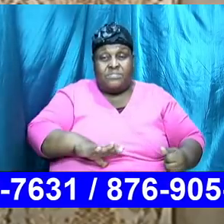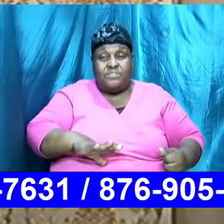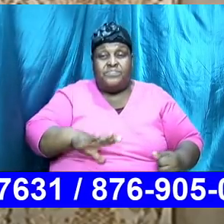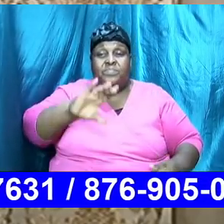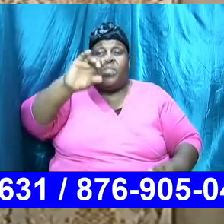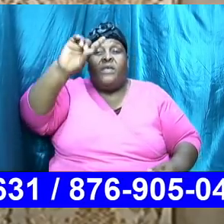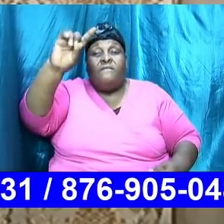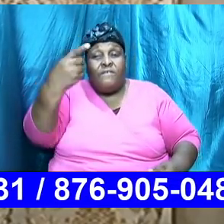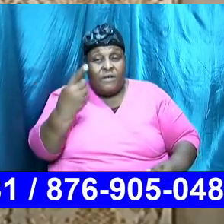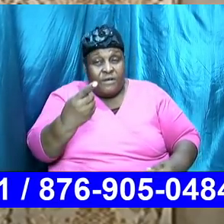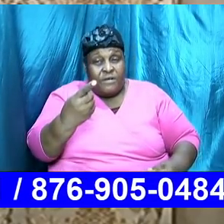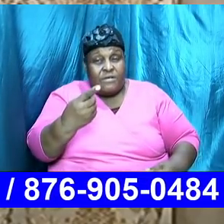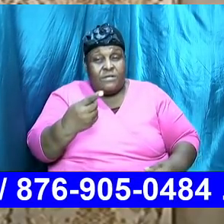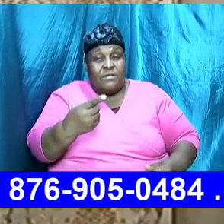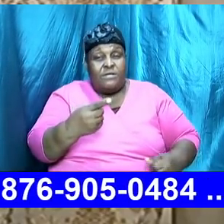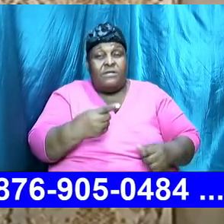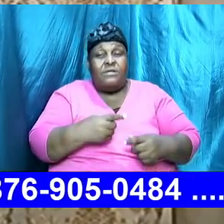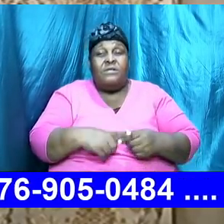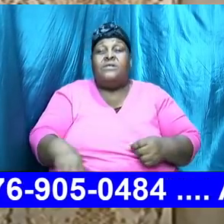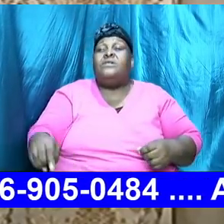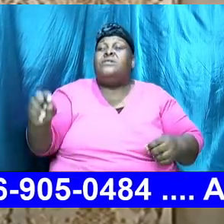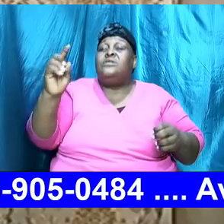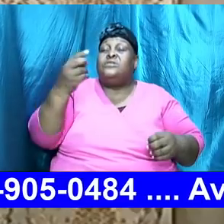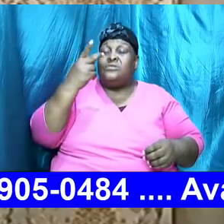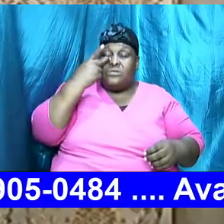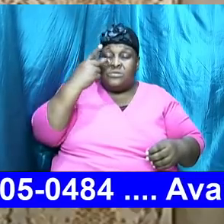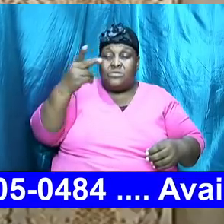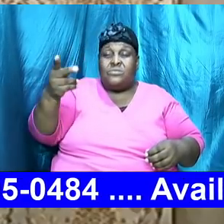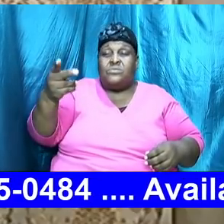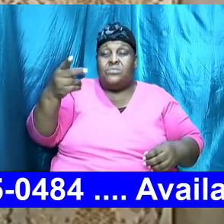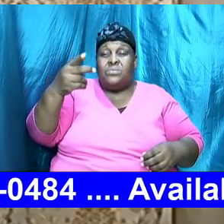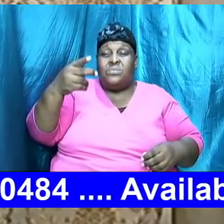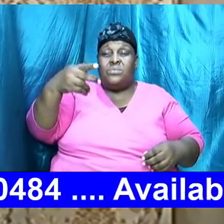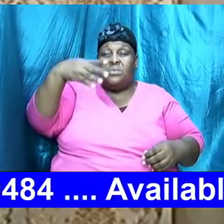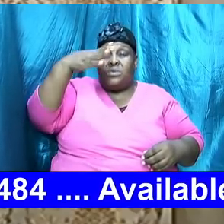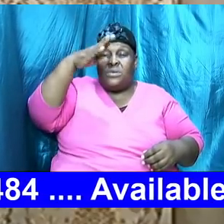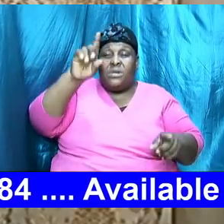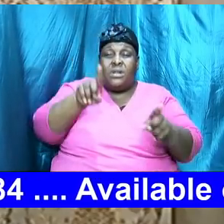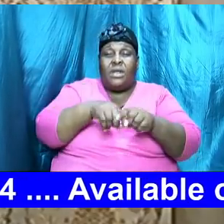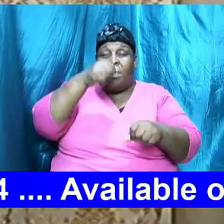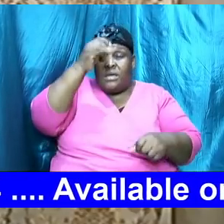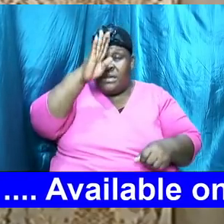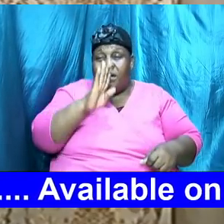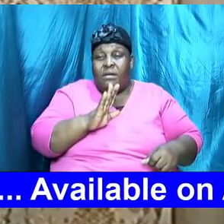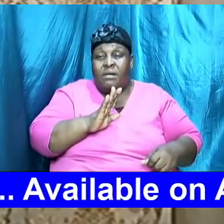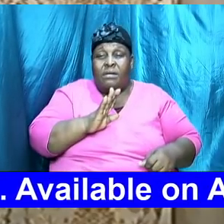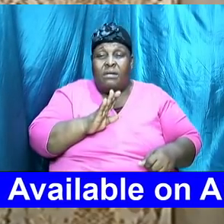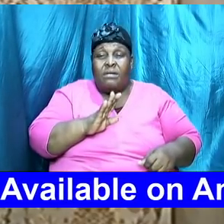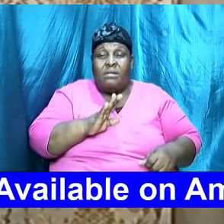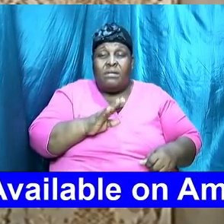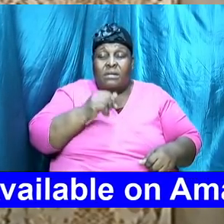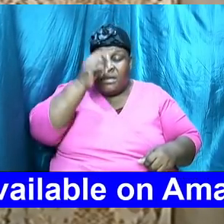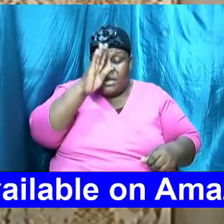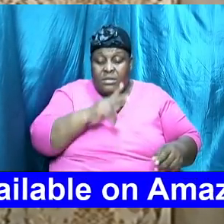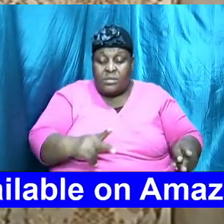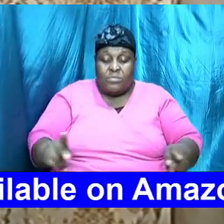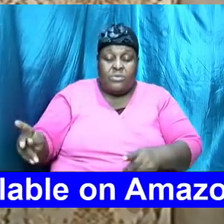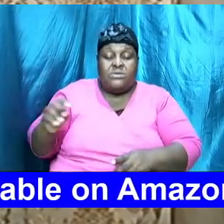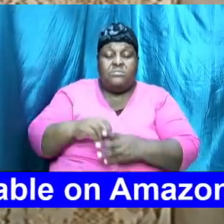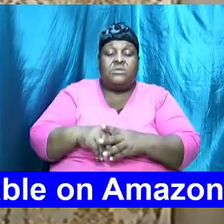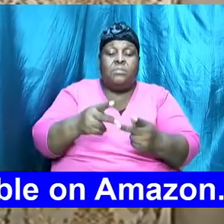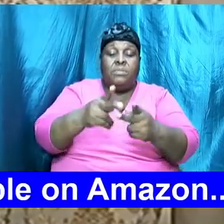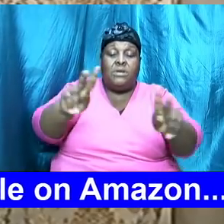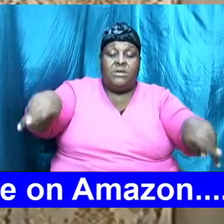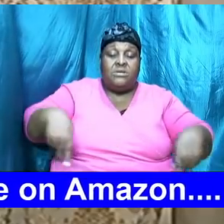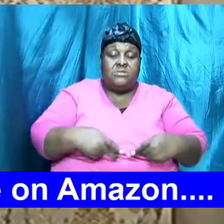reflect God's glory and then God put him at a place where he could fellowship